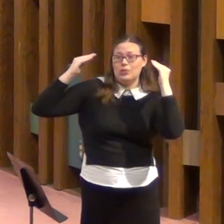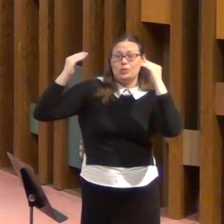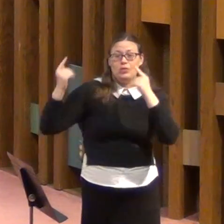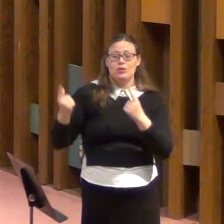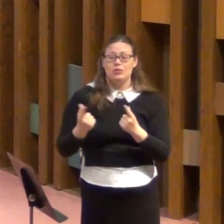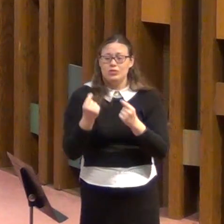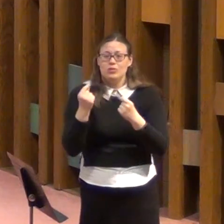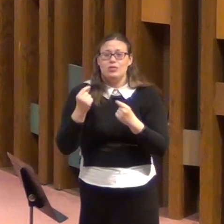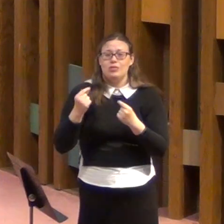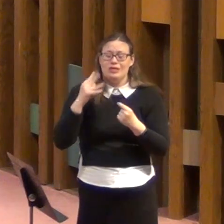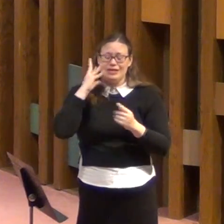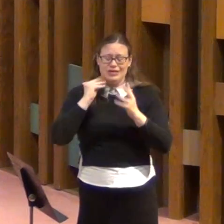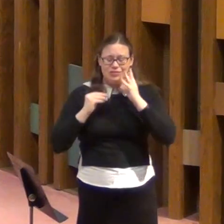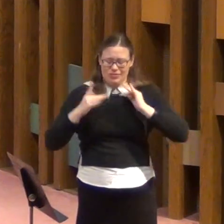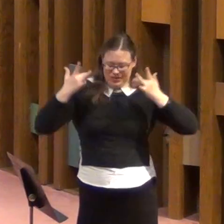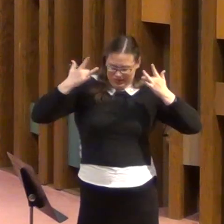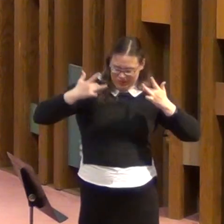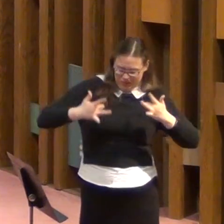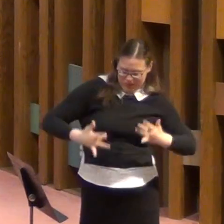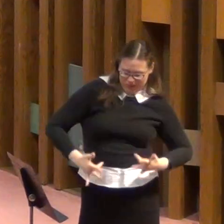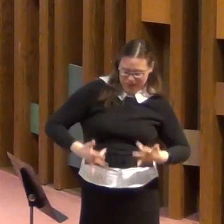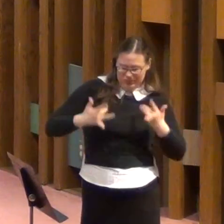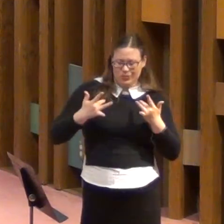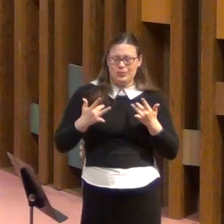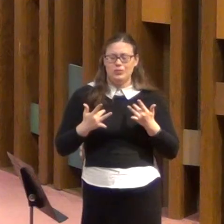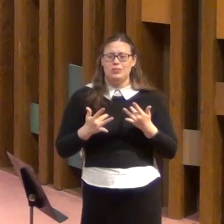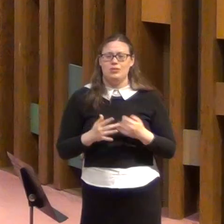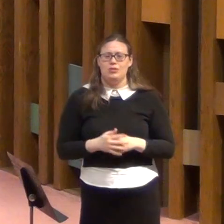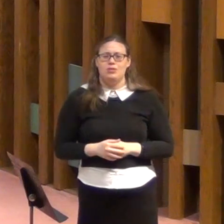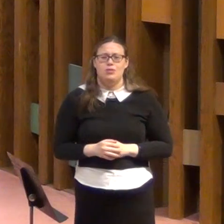despair of life itself.